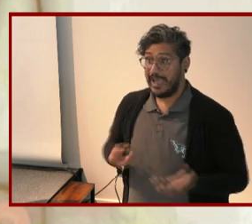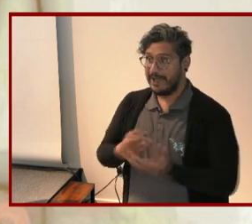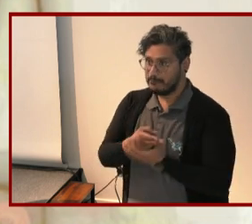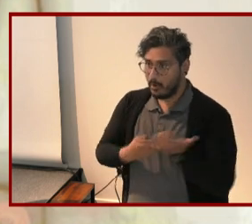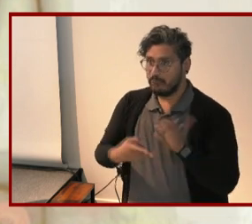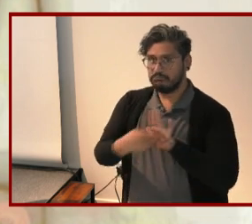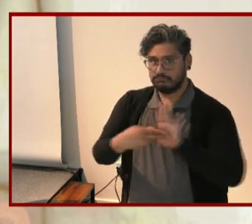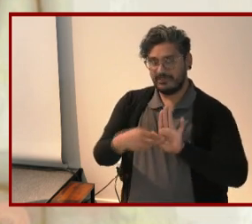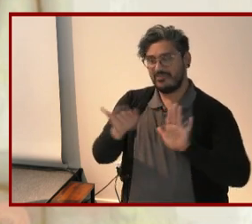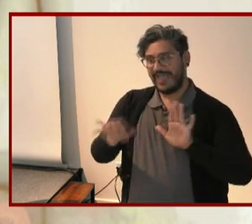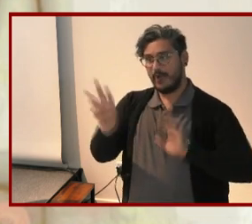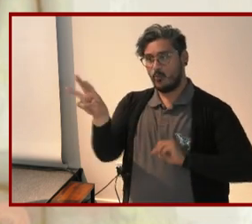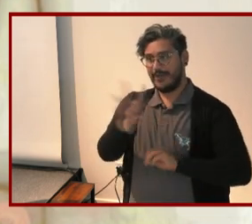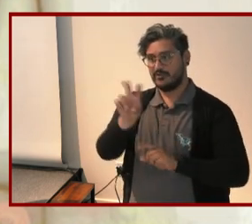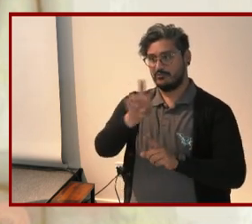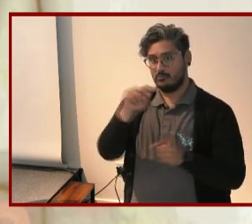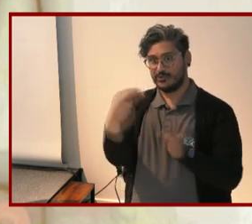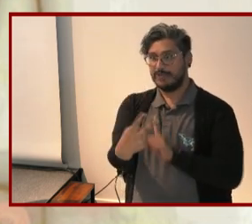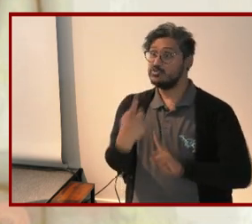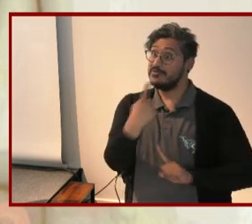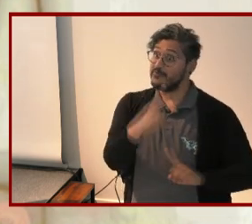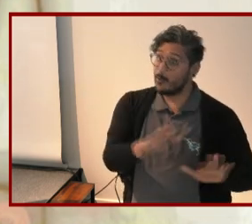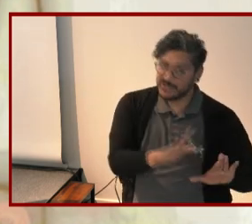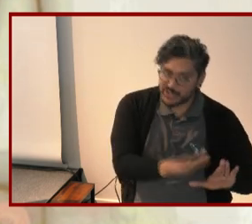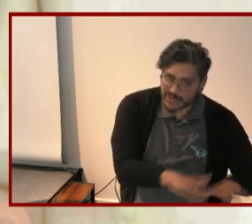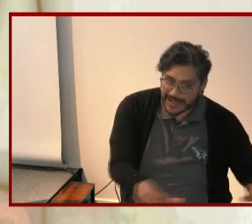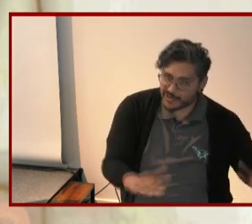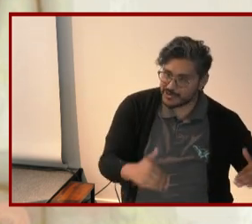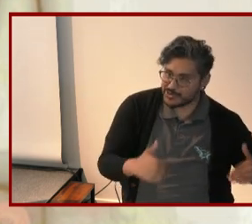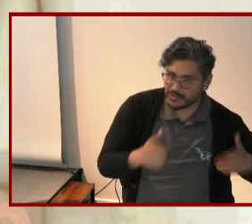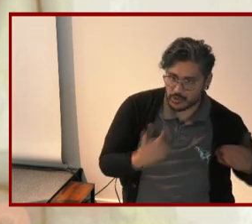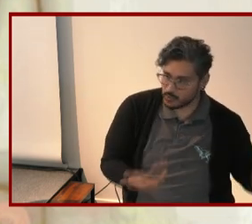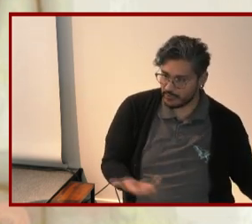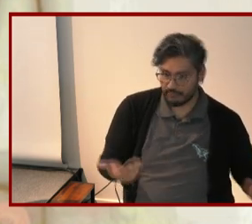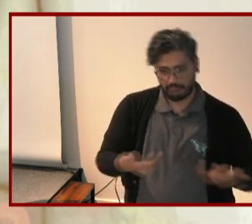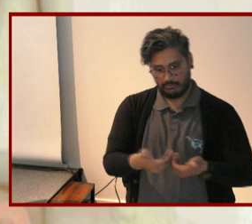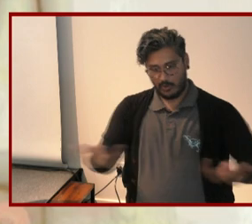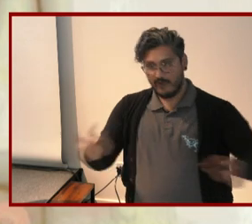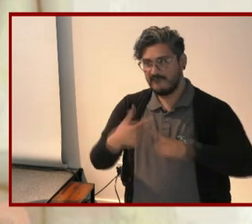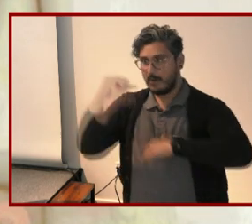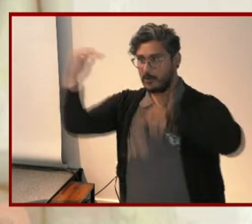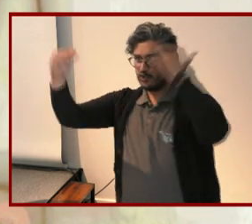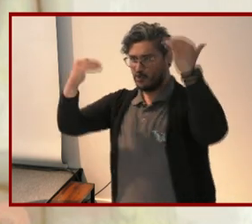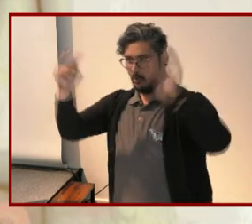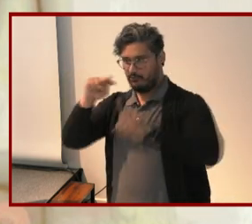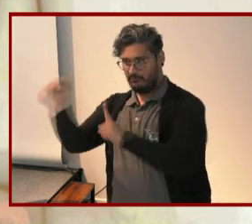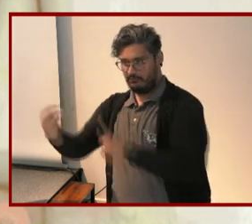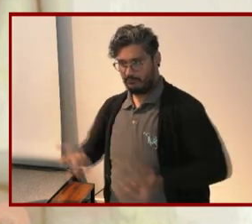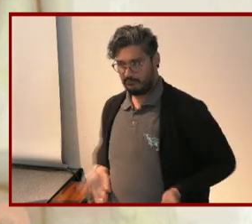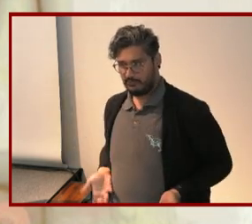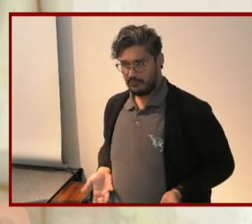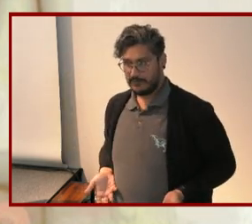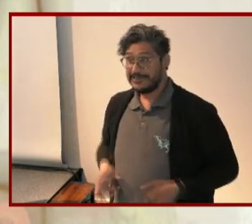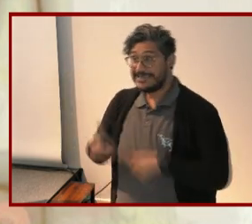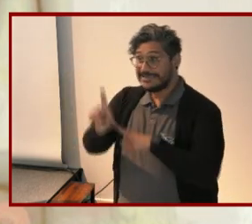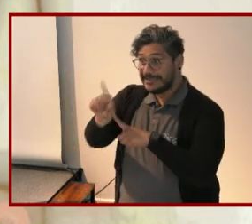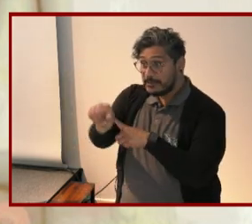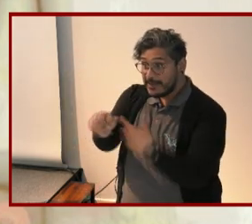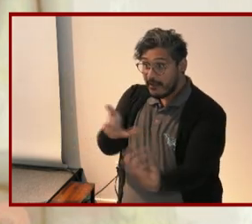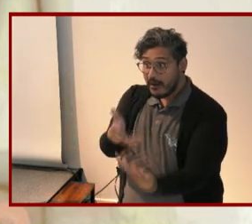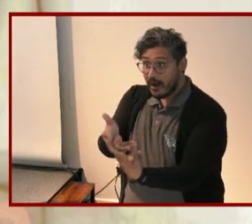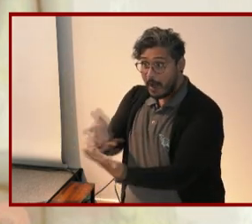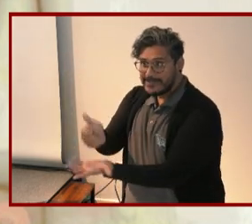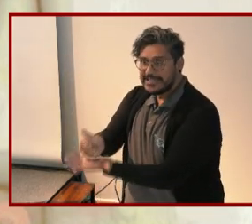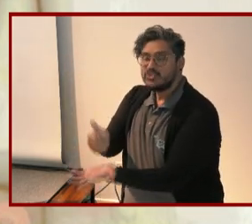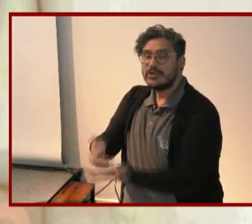western perceptions of childhood and youth as it is distinct from adulthood accommodations for disability are often seen as quote